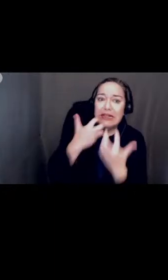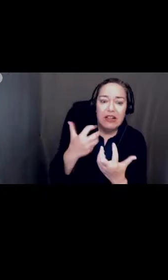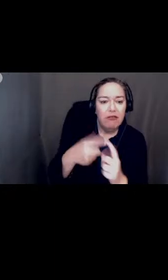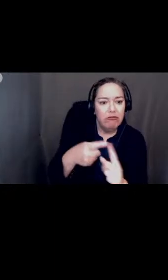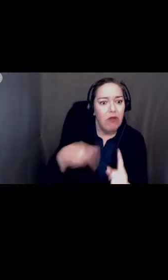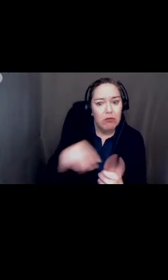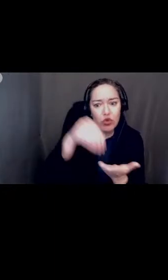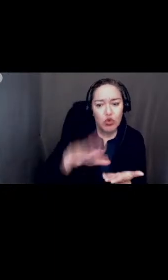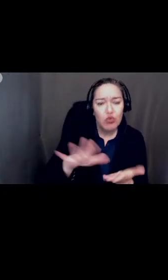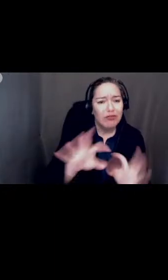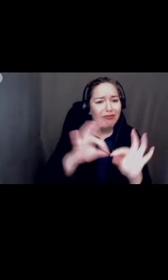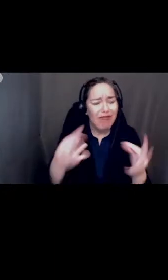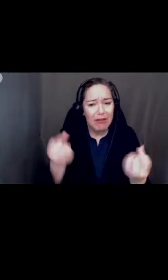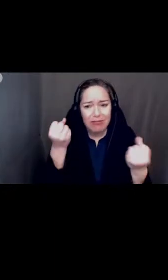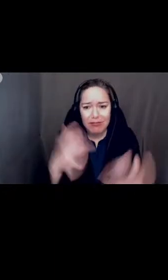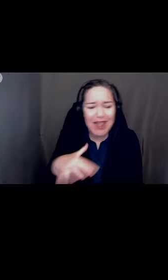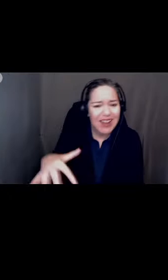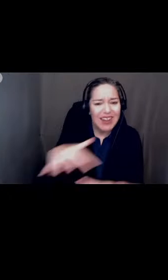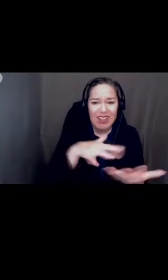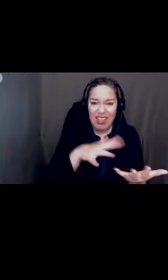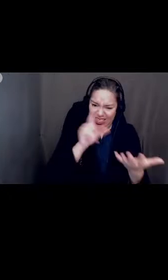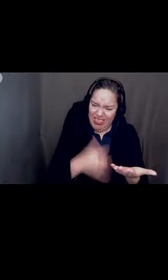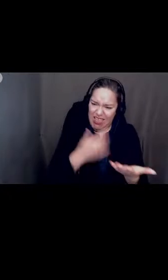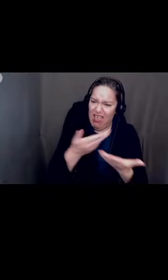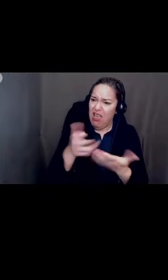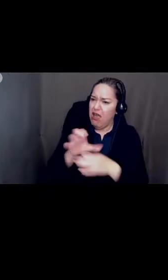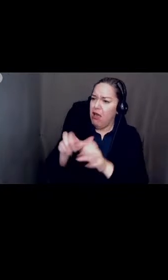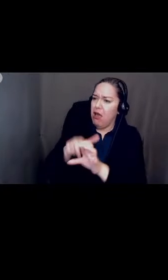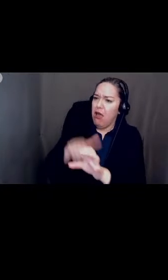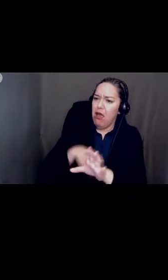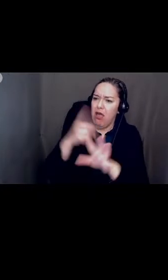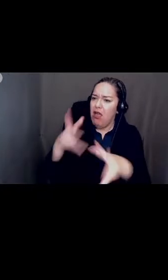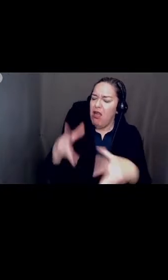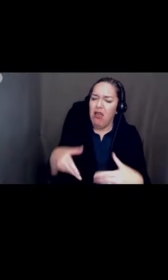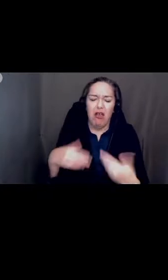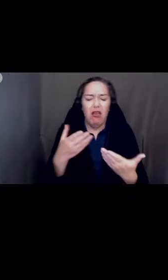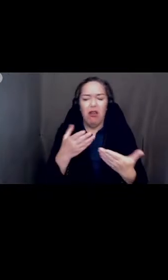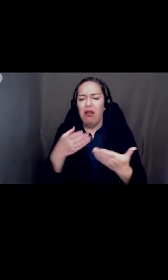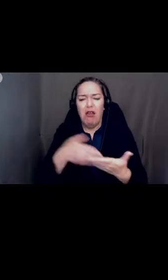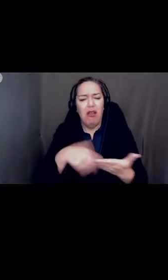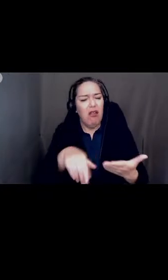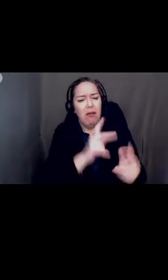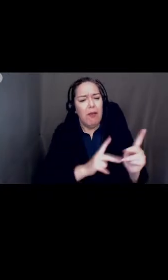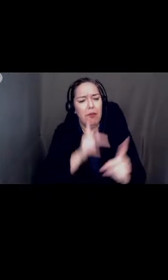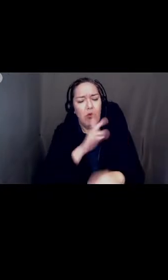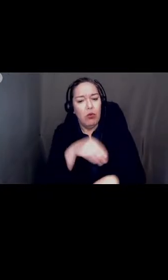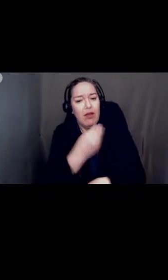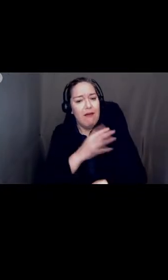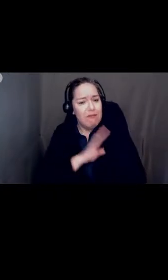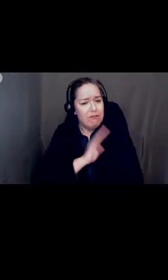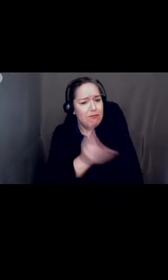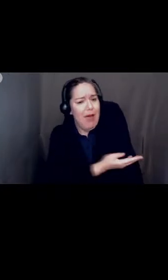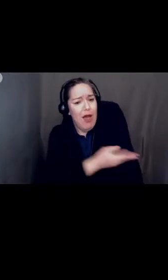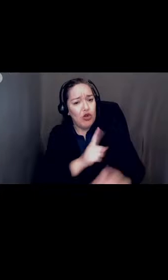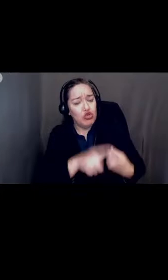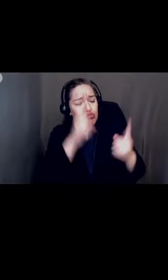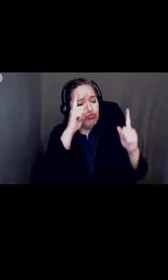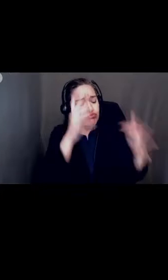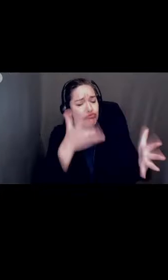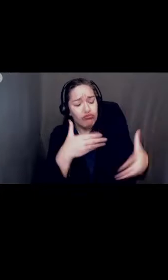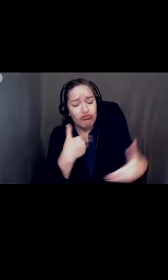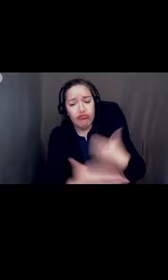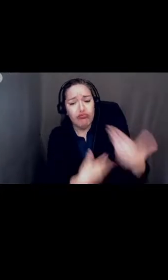thing goes against a handful of people who have been given the power to do what they want and grant them immunity, then we all are equally